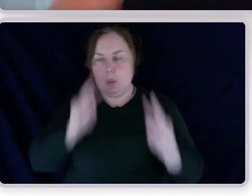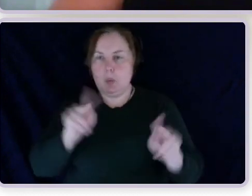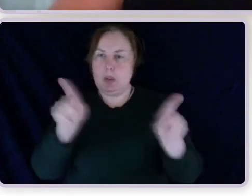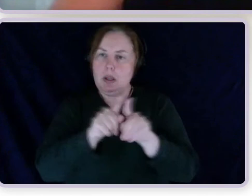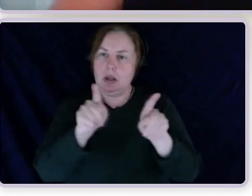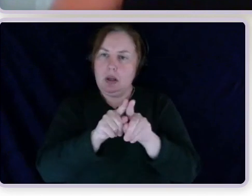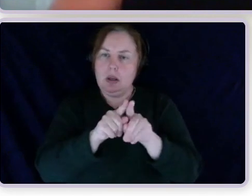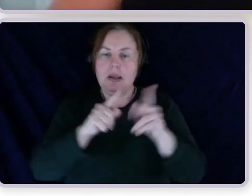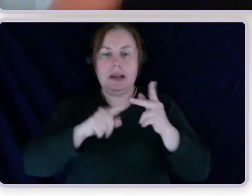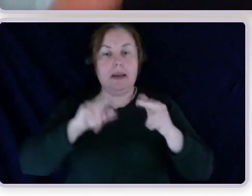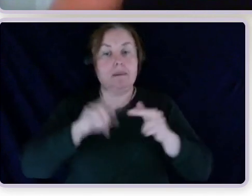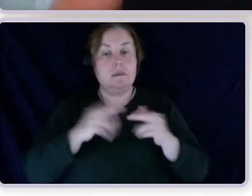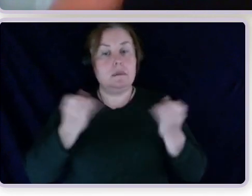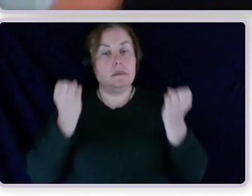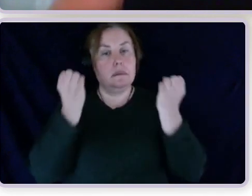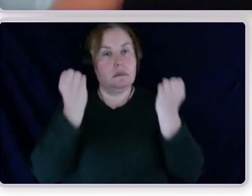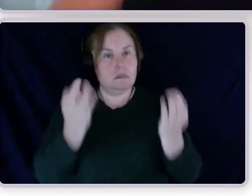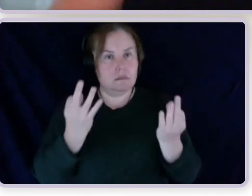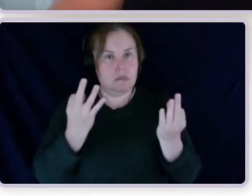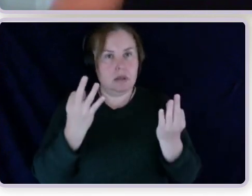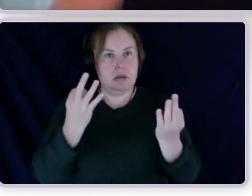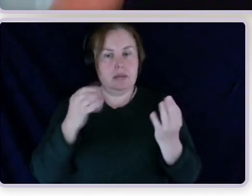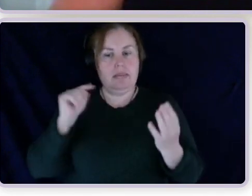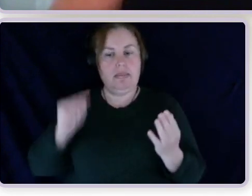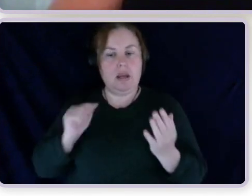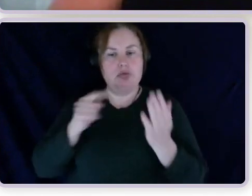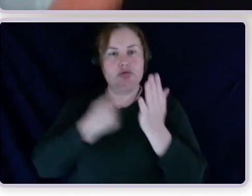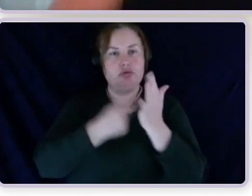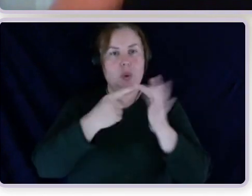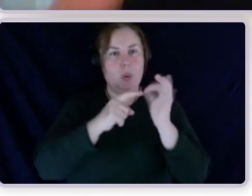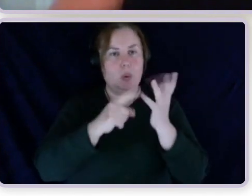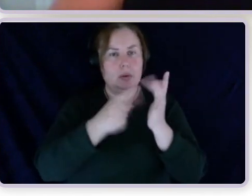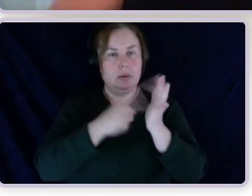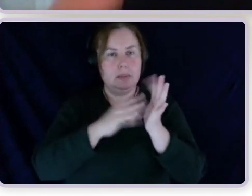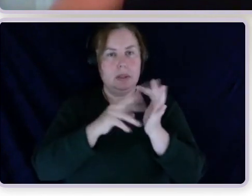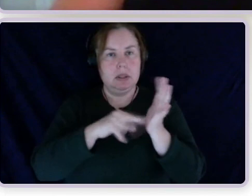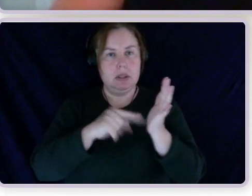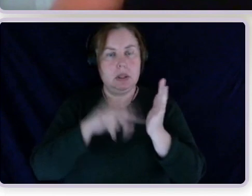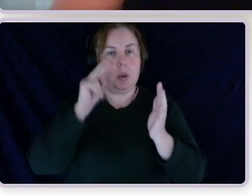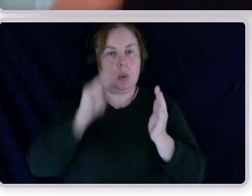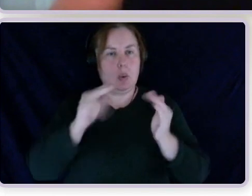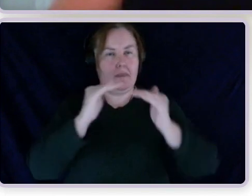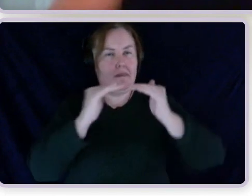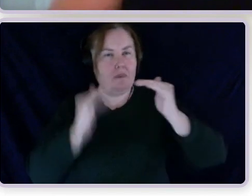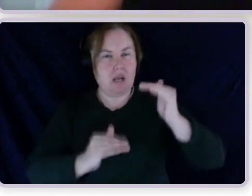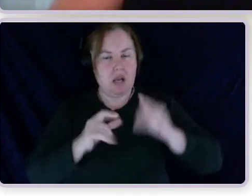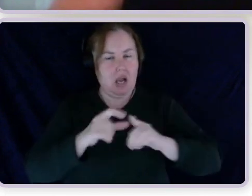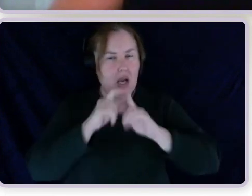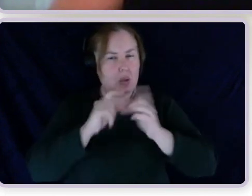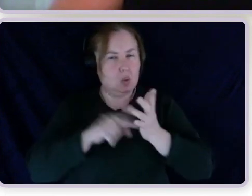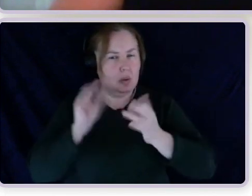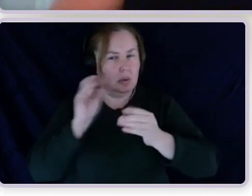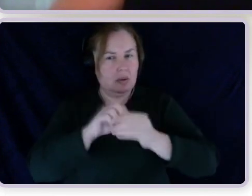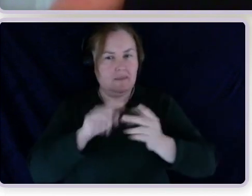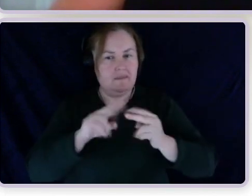And I do think that they look a lot fairer or a lot less challenging to engage with if you don't have that. If you can get, you